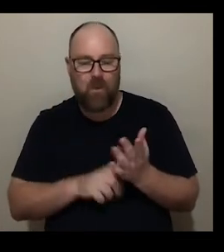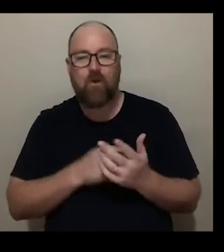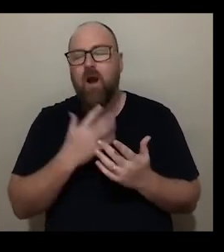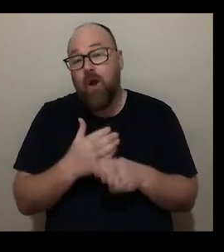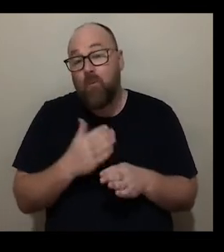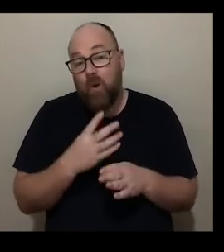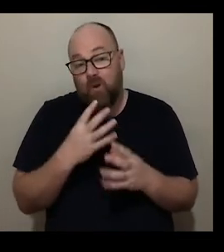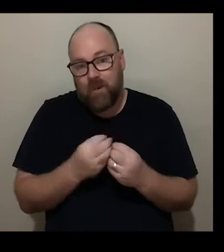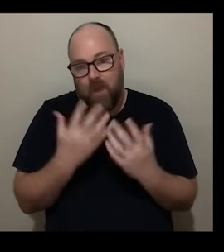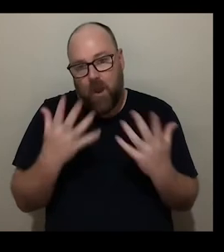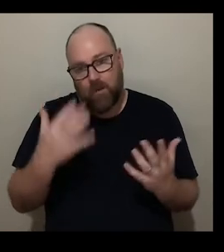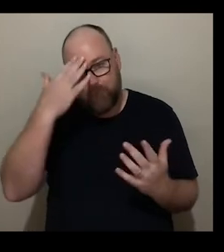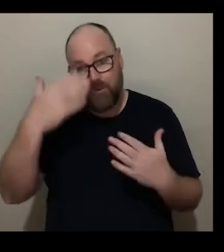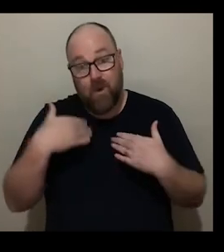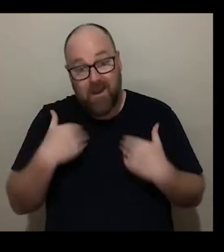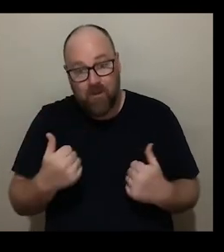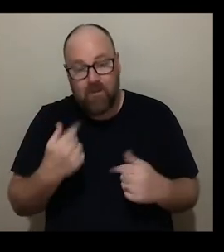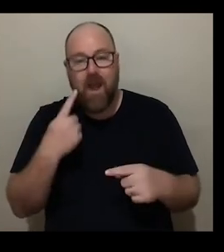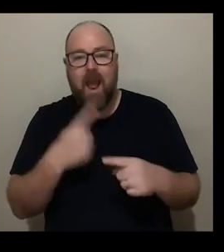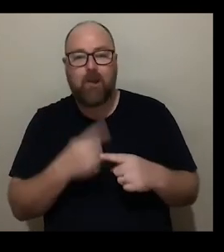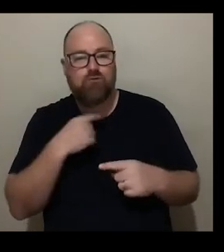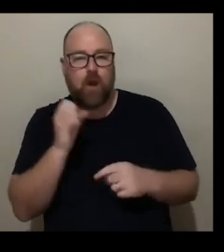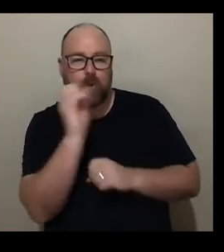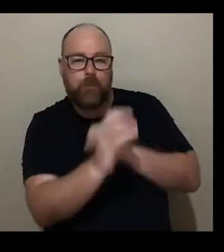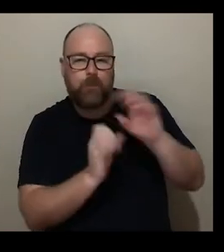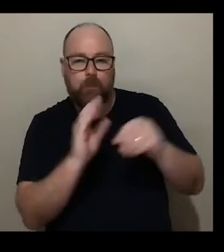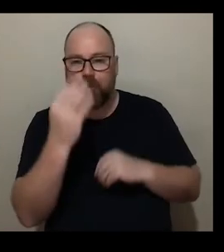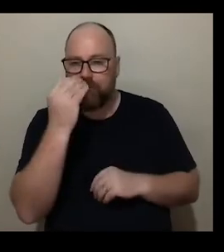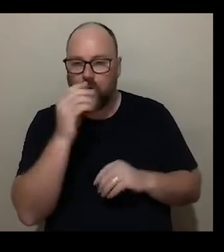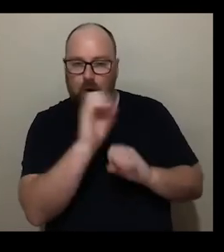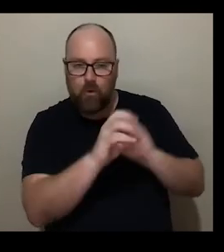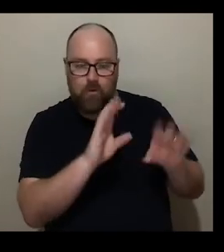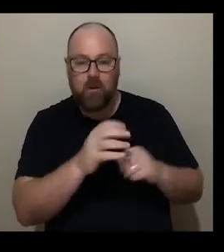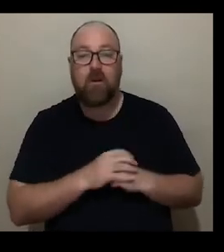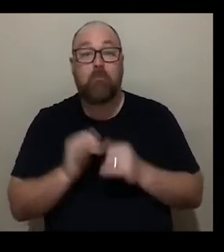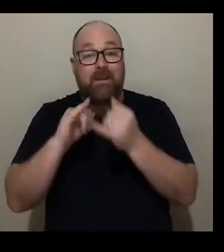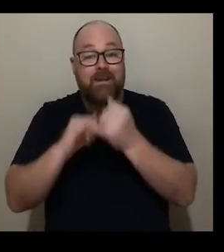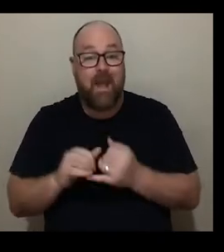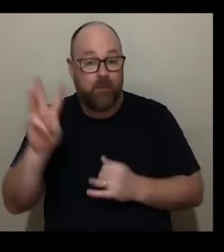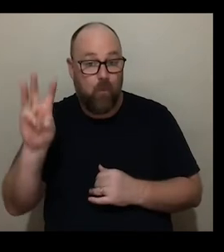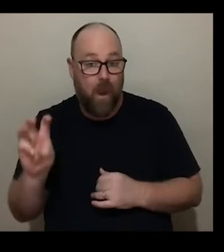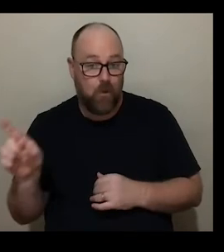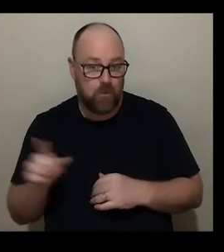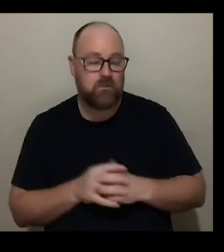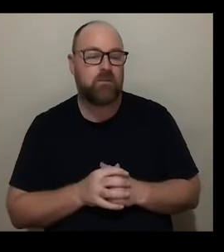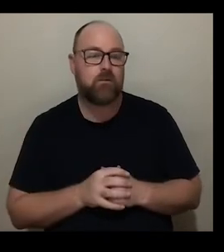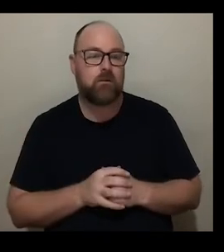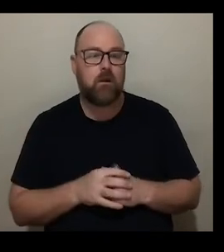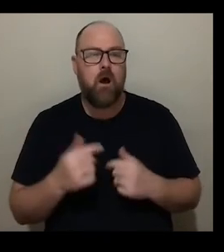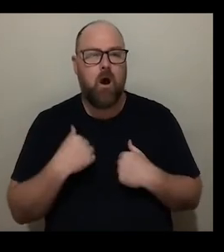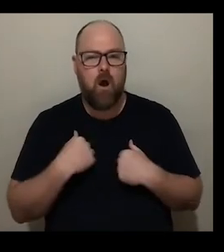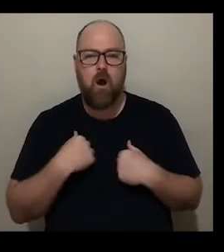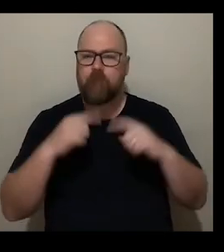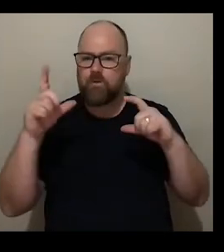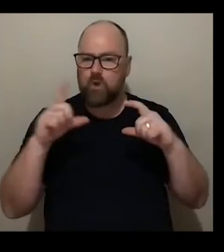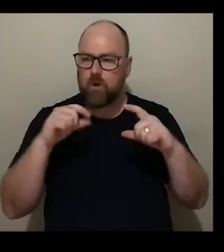and trying to depict that through imagery um so I'm based in South Wales um I have been a